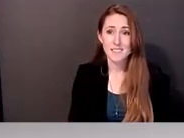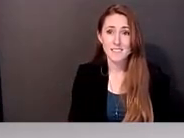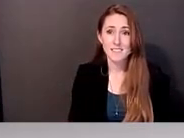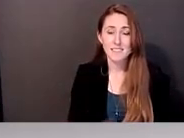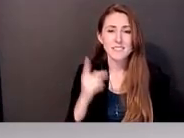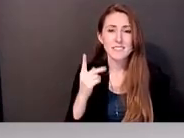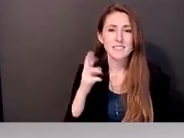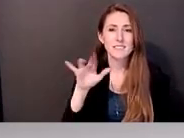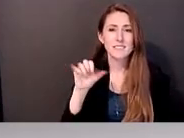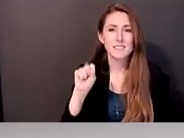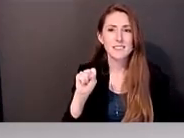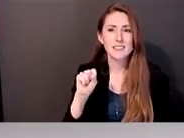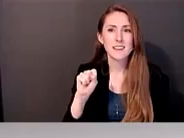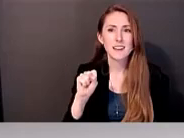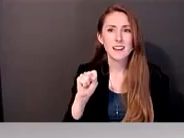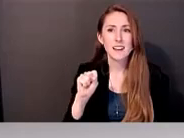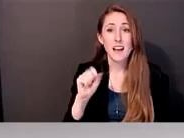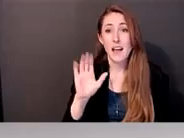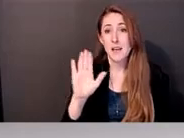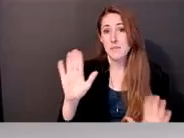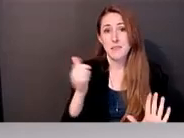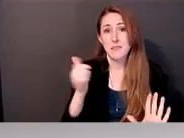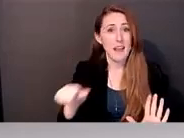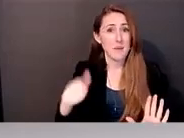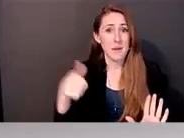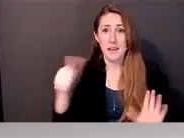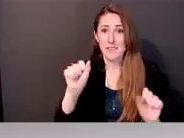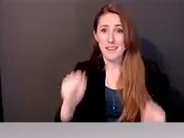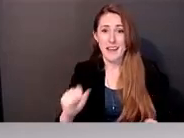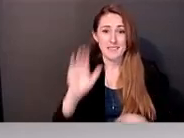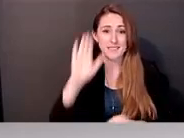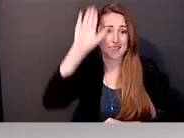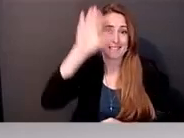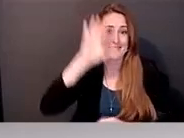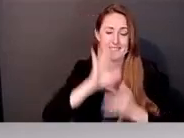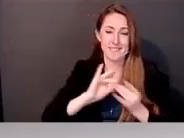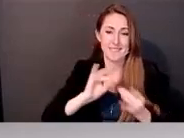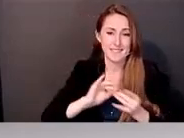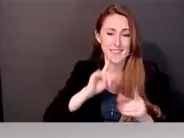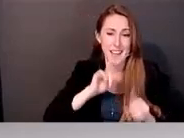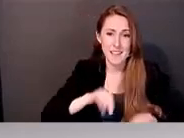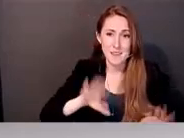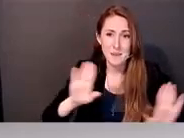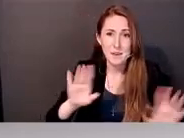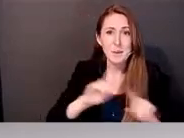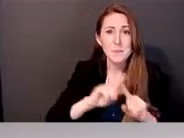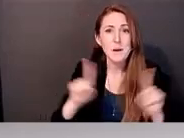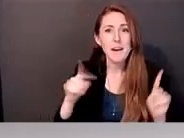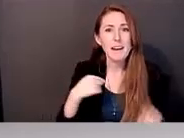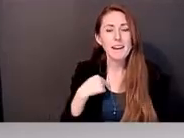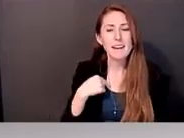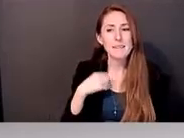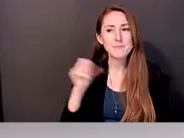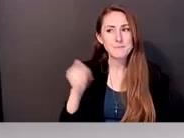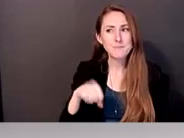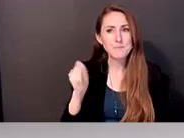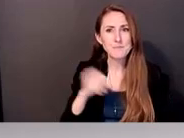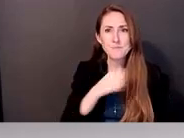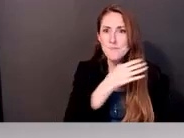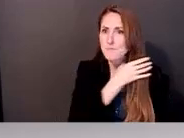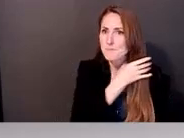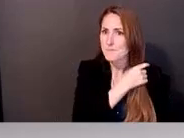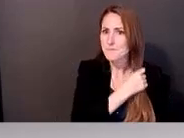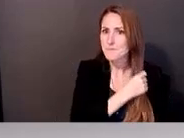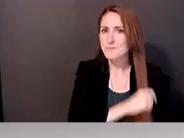I, I'm answering this. Anybody else can jump in if they want as well. Um, yeah, I think it may be, it's a private